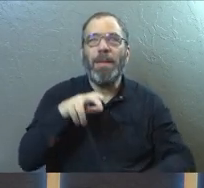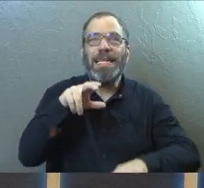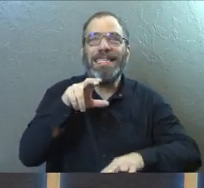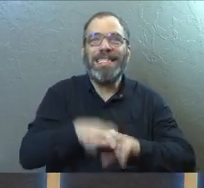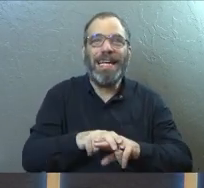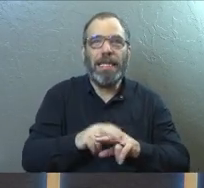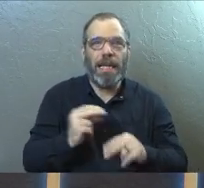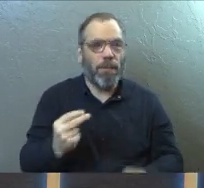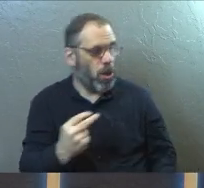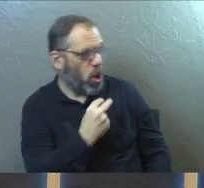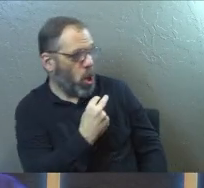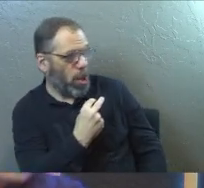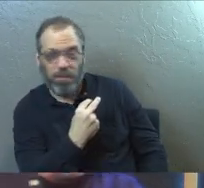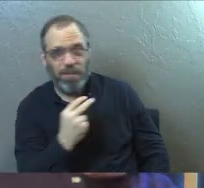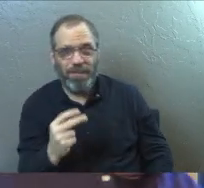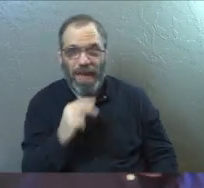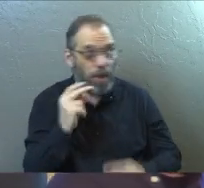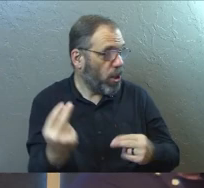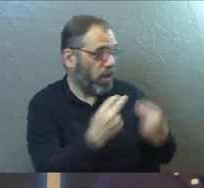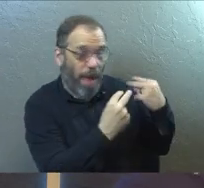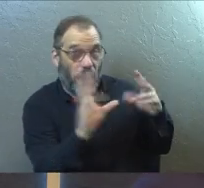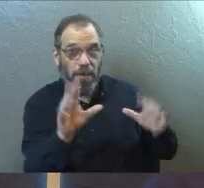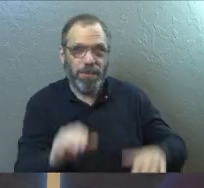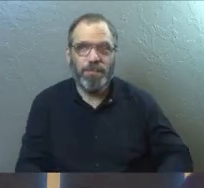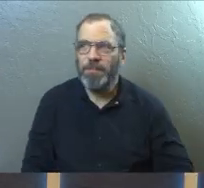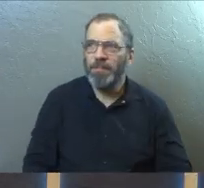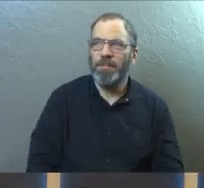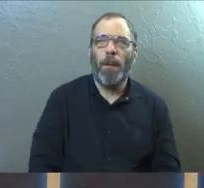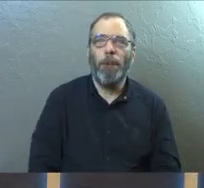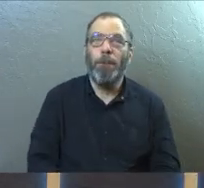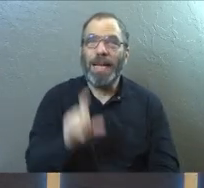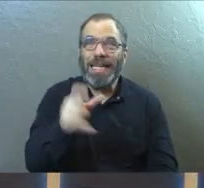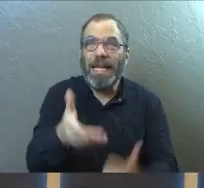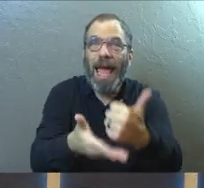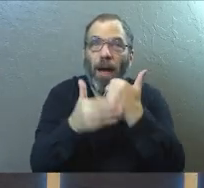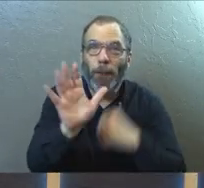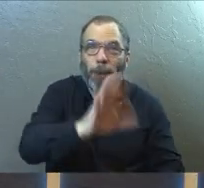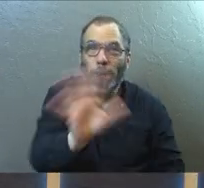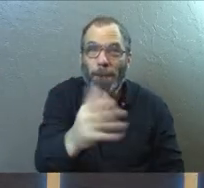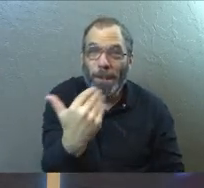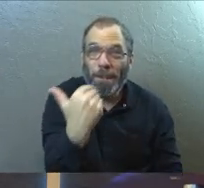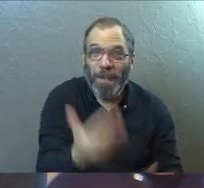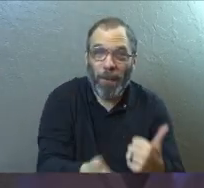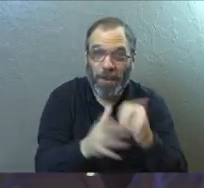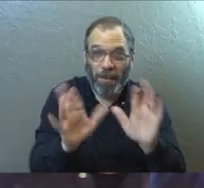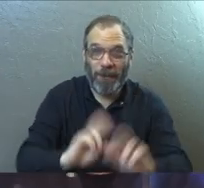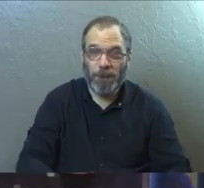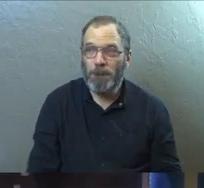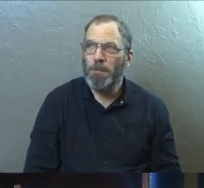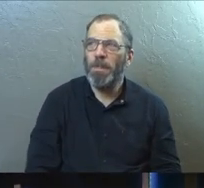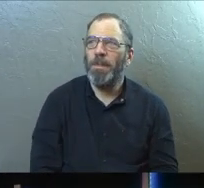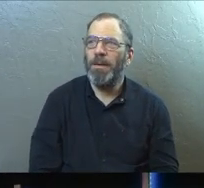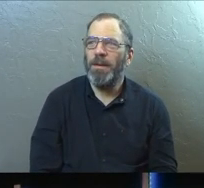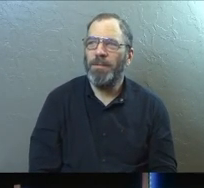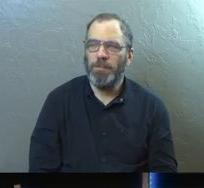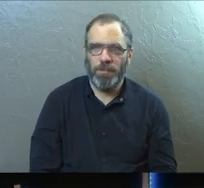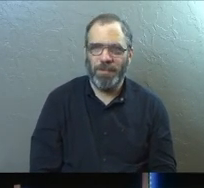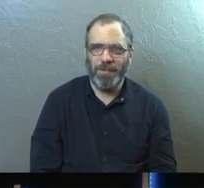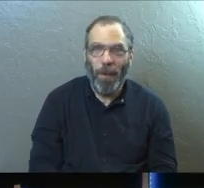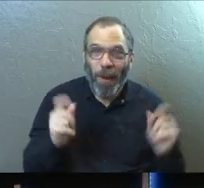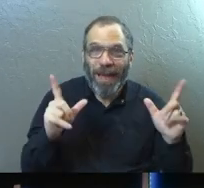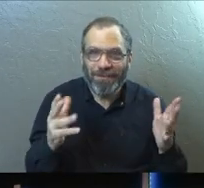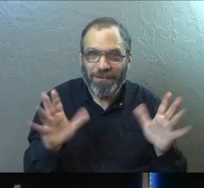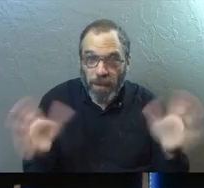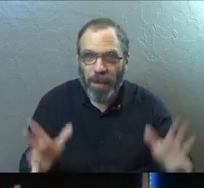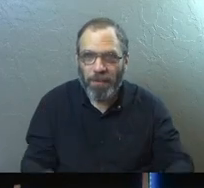without looking at said stool at all. But I need you. So here we go. Are you